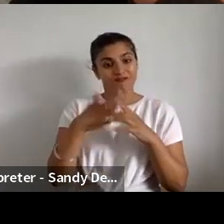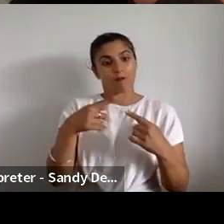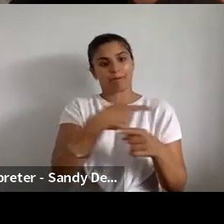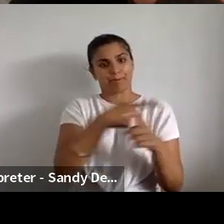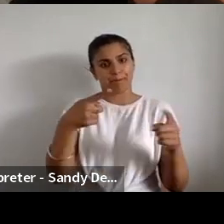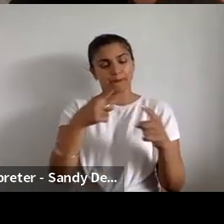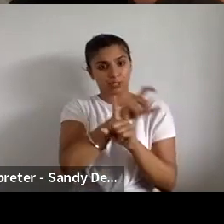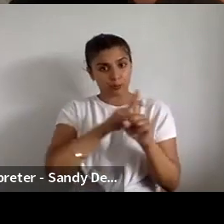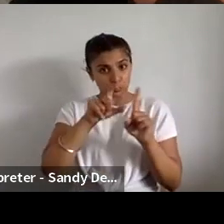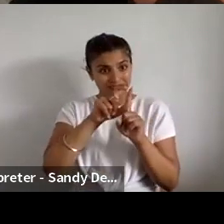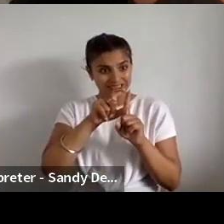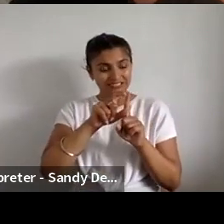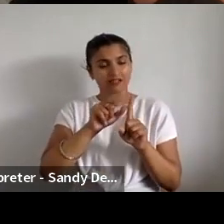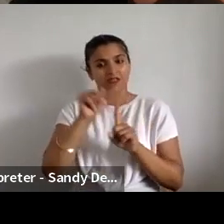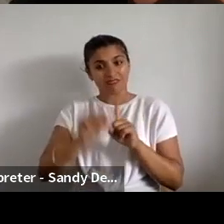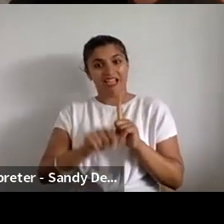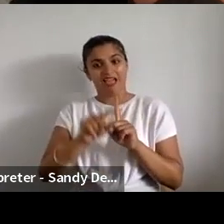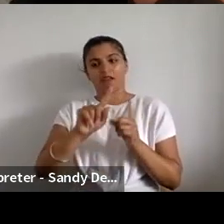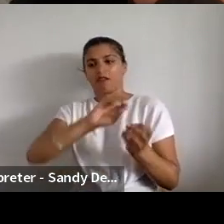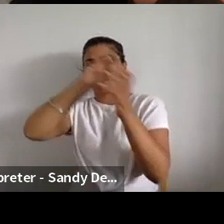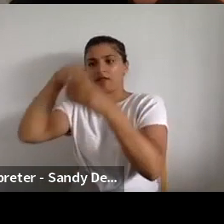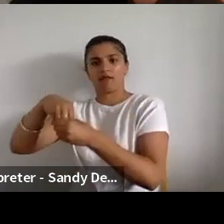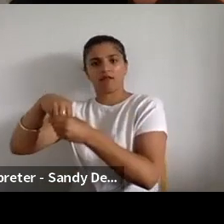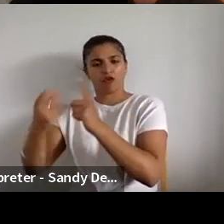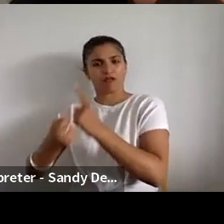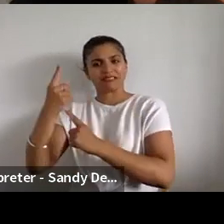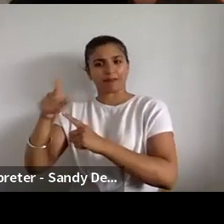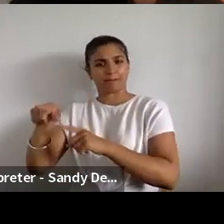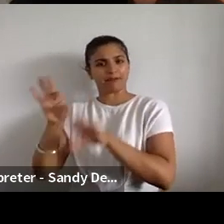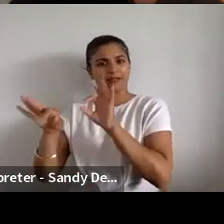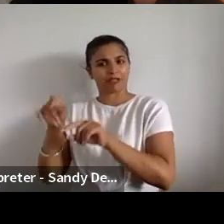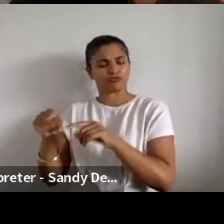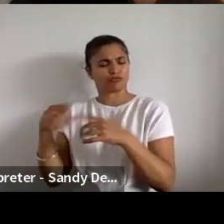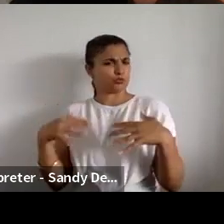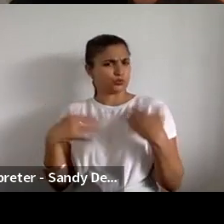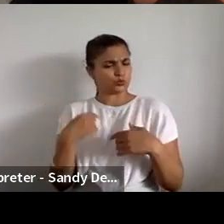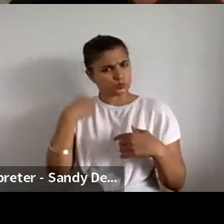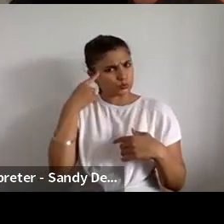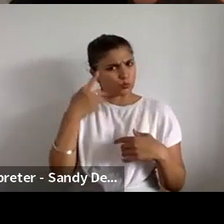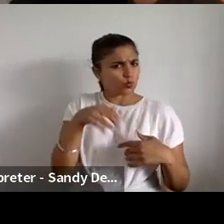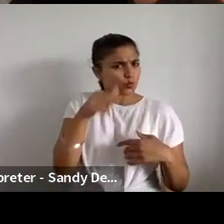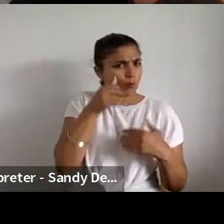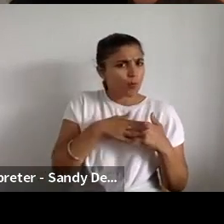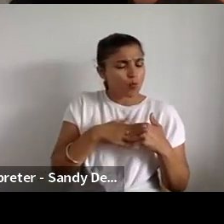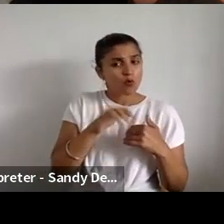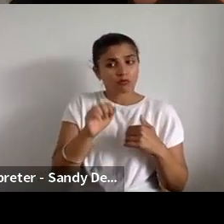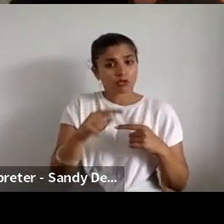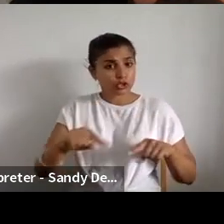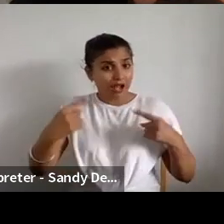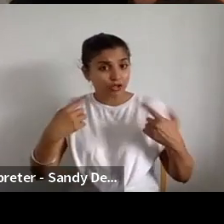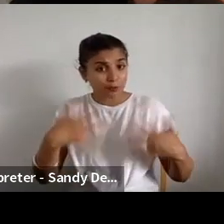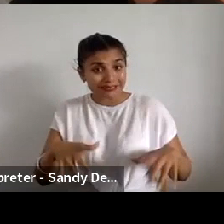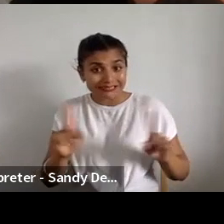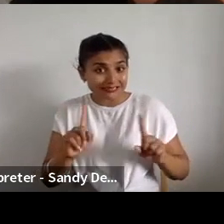And yeah, I'd love to hear a bit more about what challenges and that through up and also what response that got from from